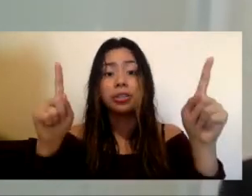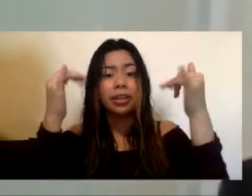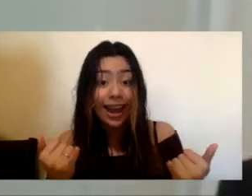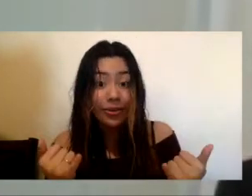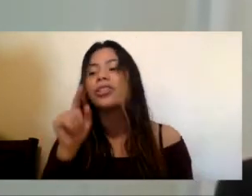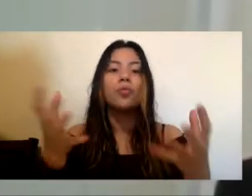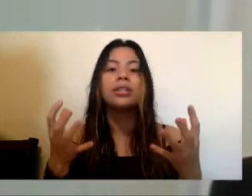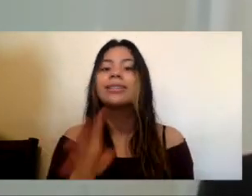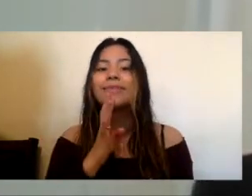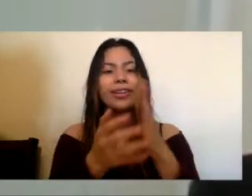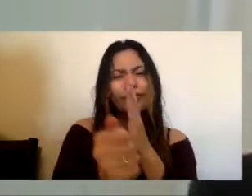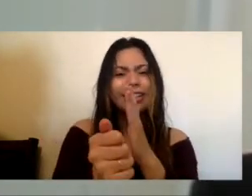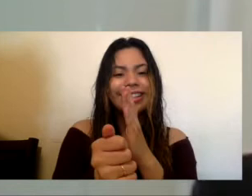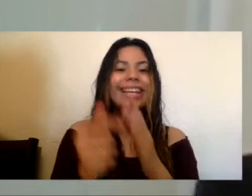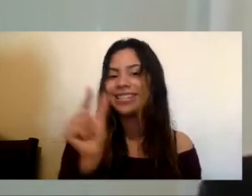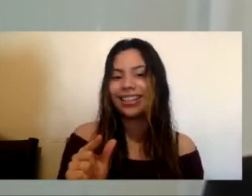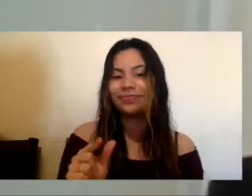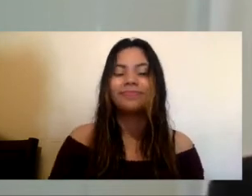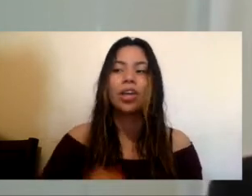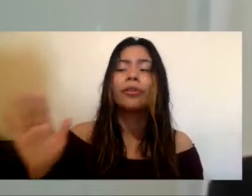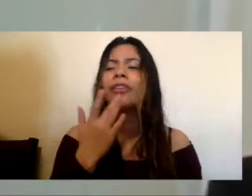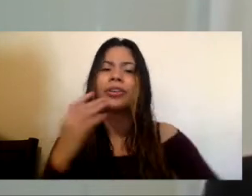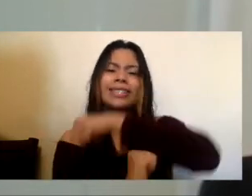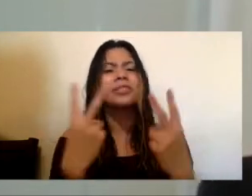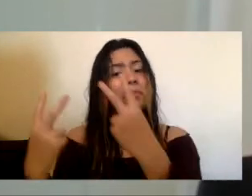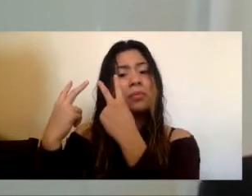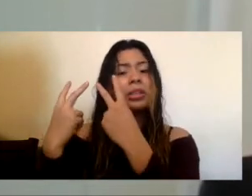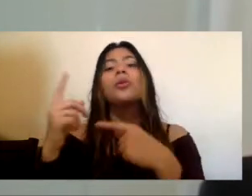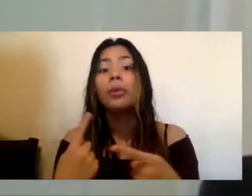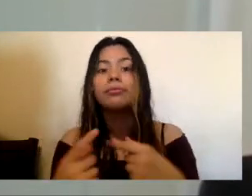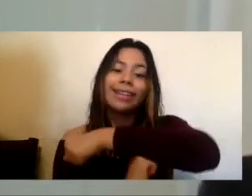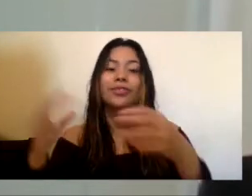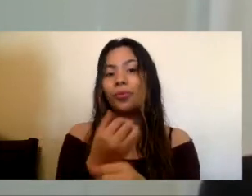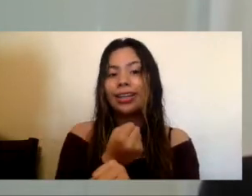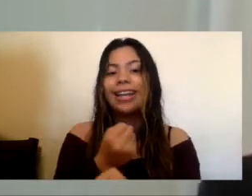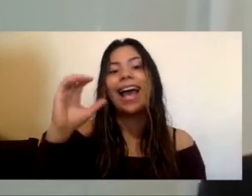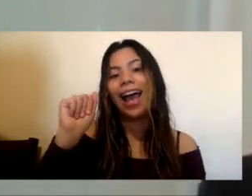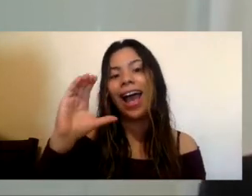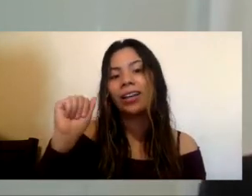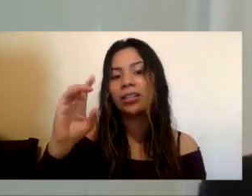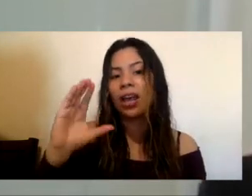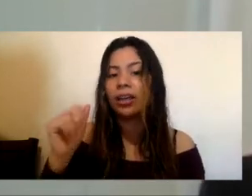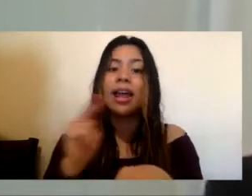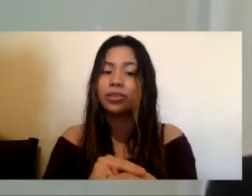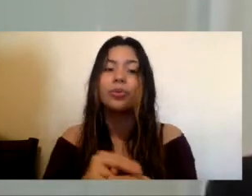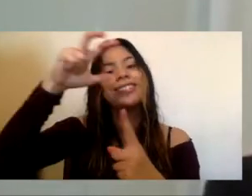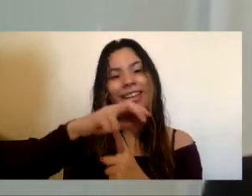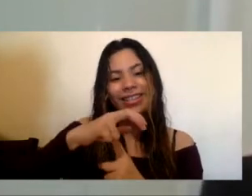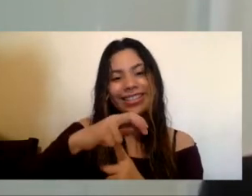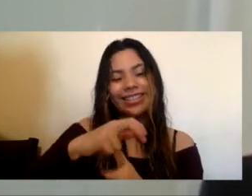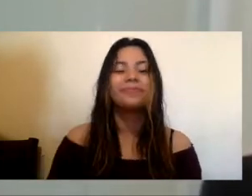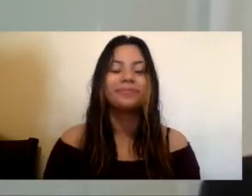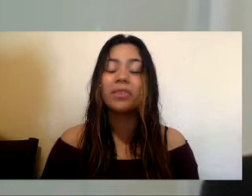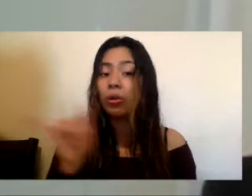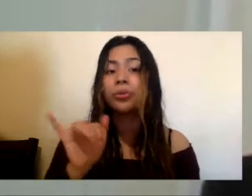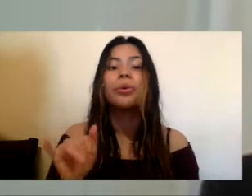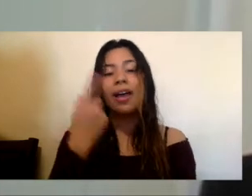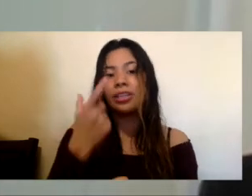favorite memories from taft is when taft became the national academic decathlon champion and also every year when we decorate the hallways for homecoming